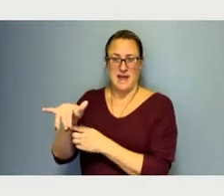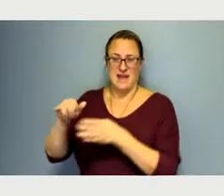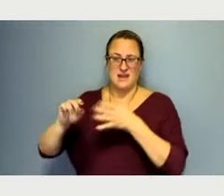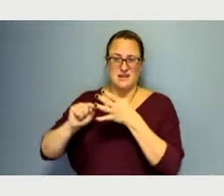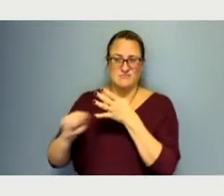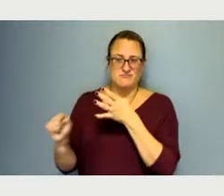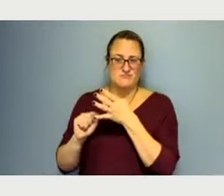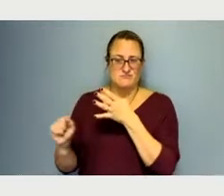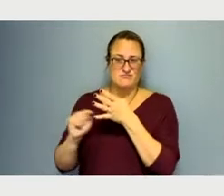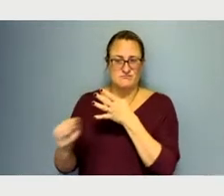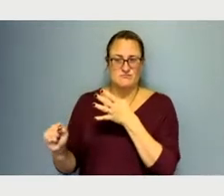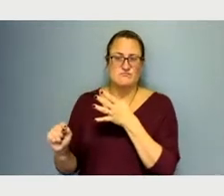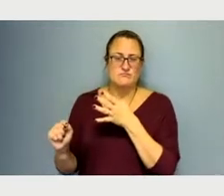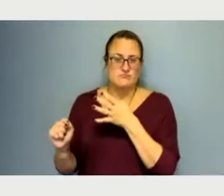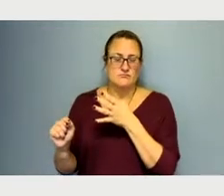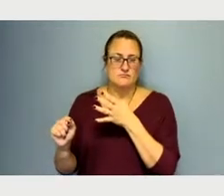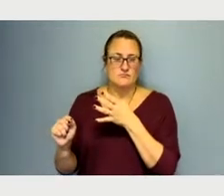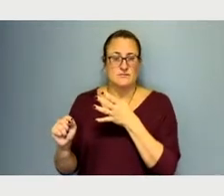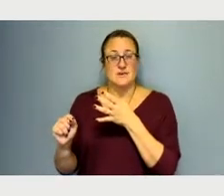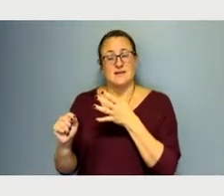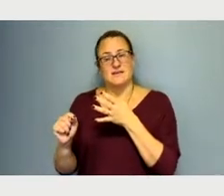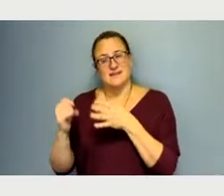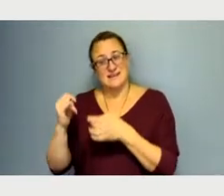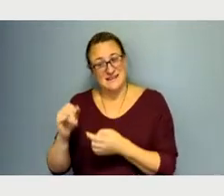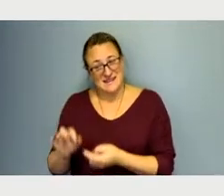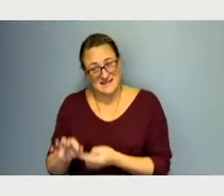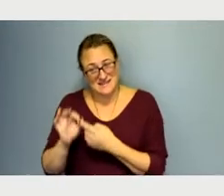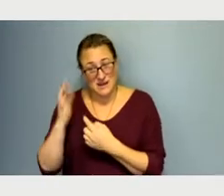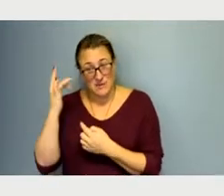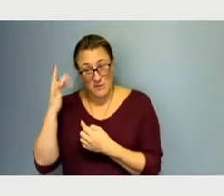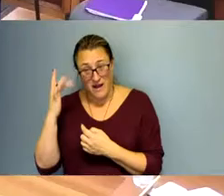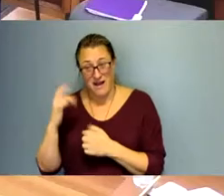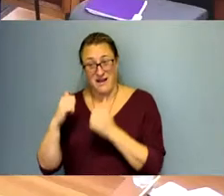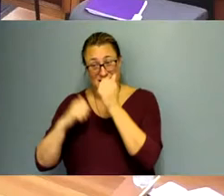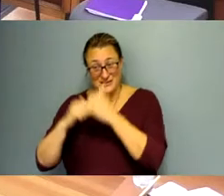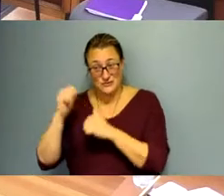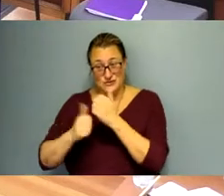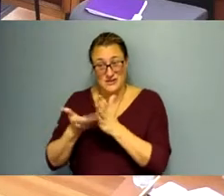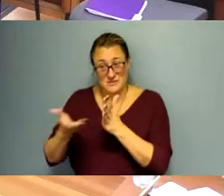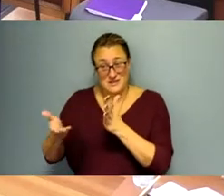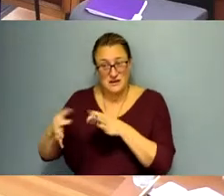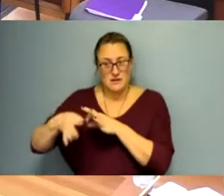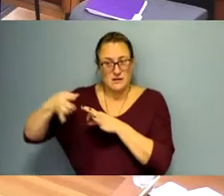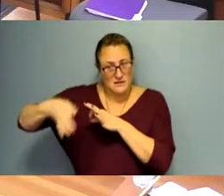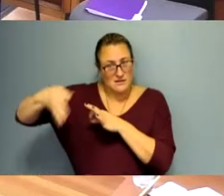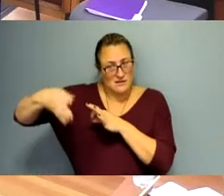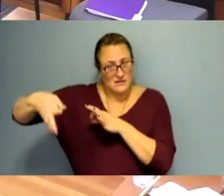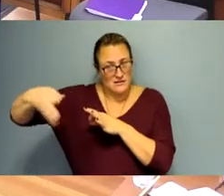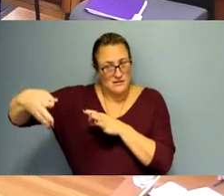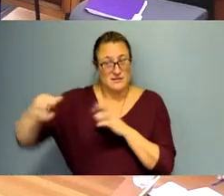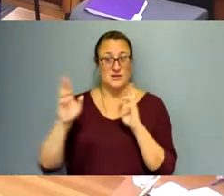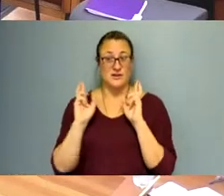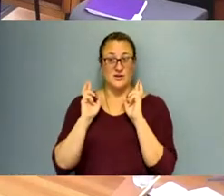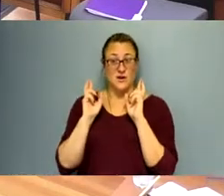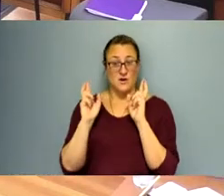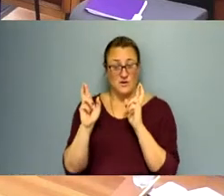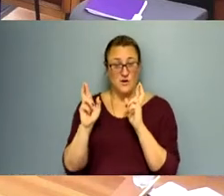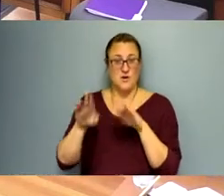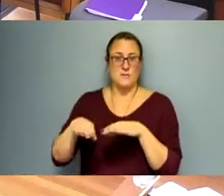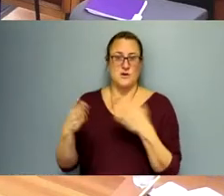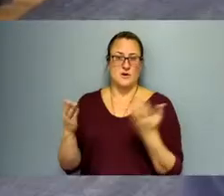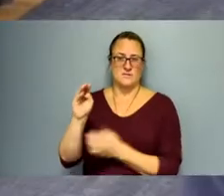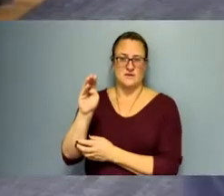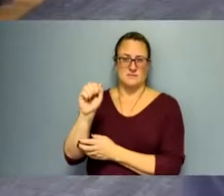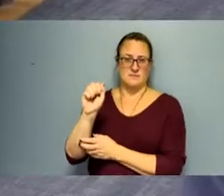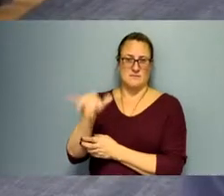barring any more construction material delays. So that is, that is our goal to be open May of this